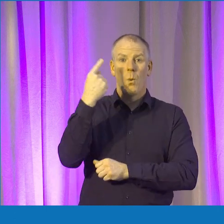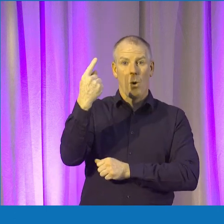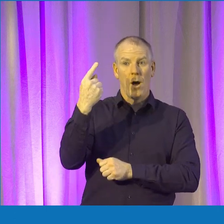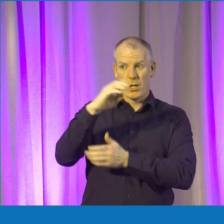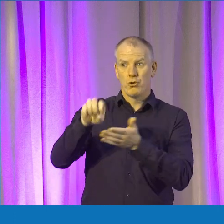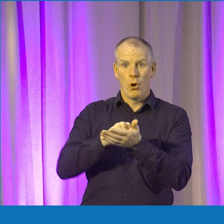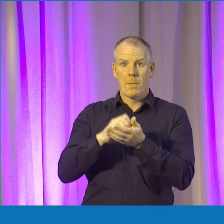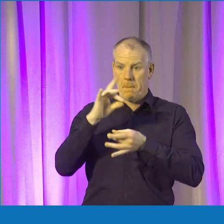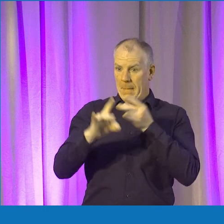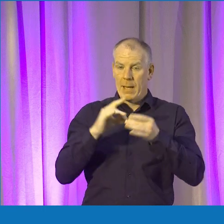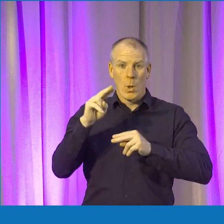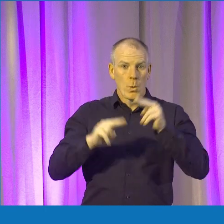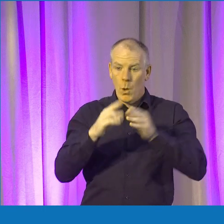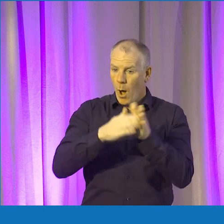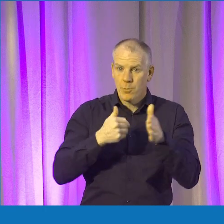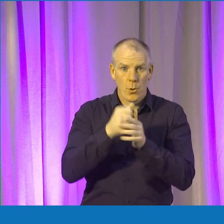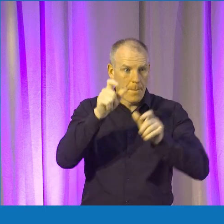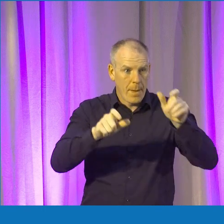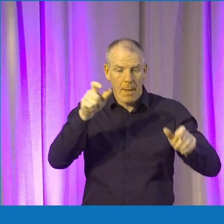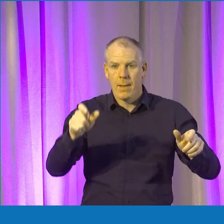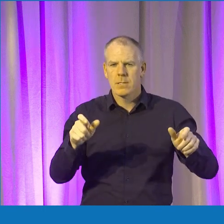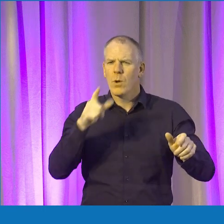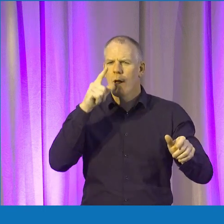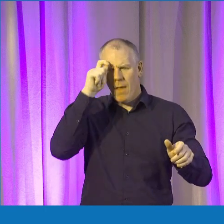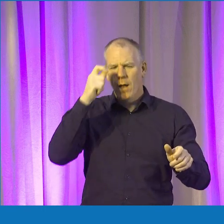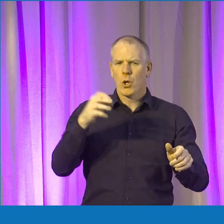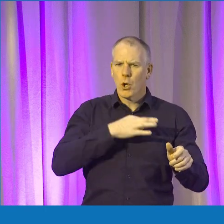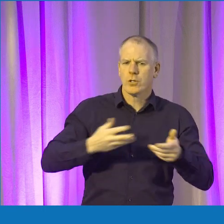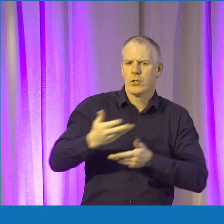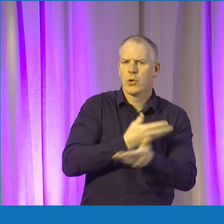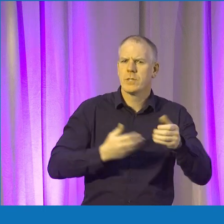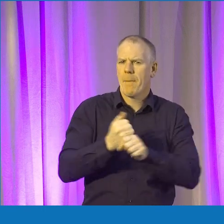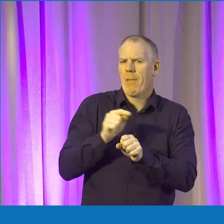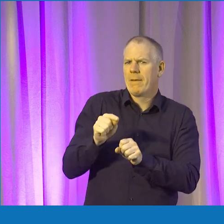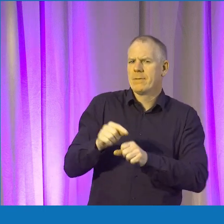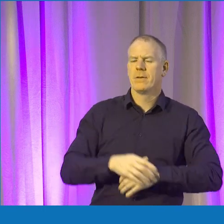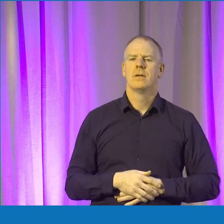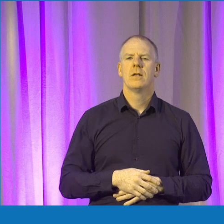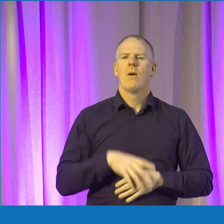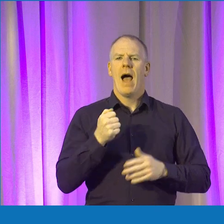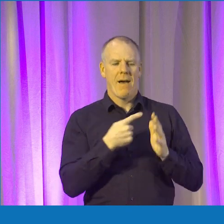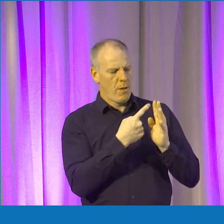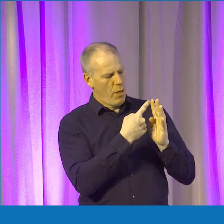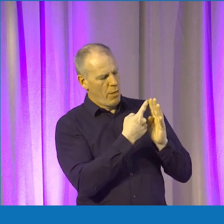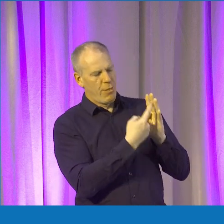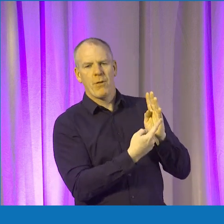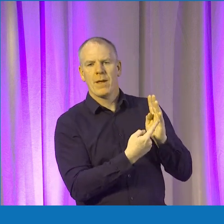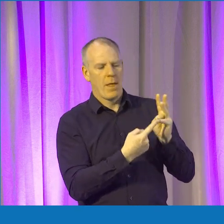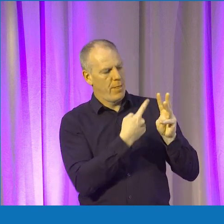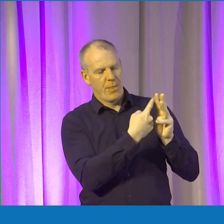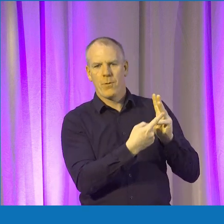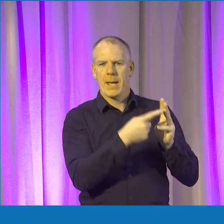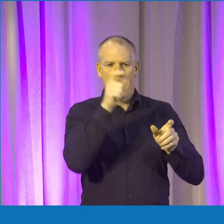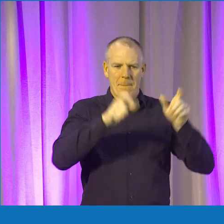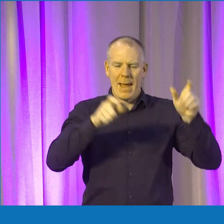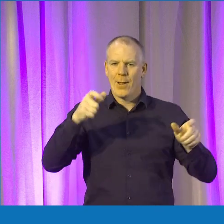for producing new entrepreneurs. So we thought it would be really good to have a discussion about that. And for that, we have the three pillars of student entrepreneurship